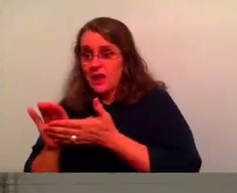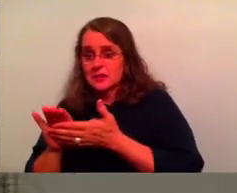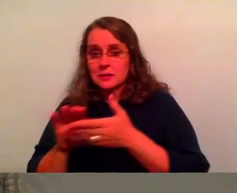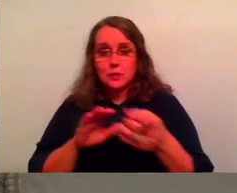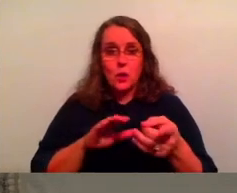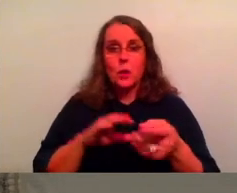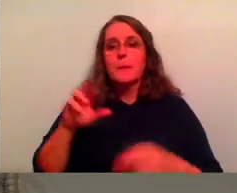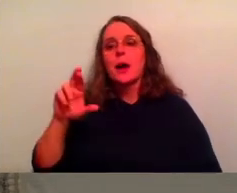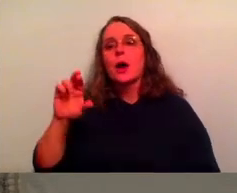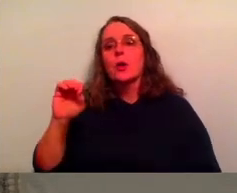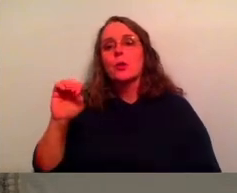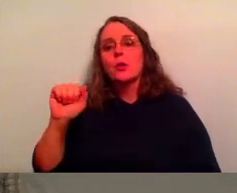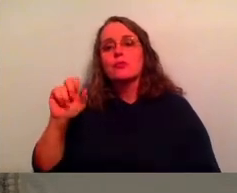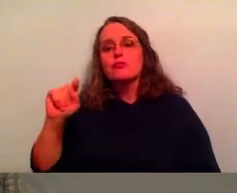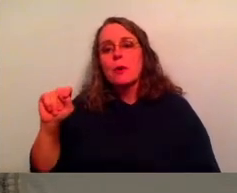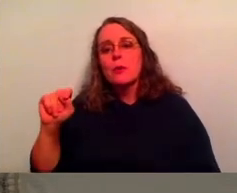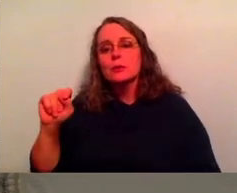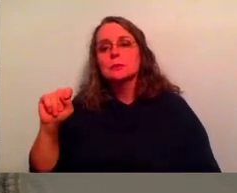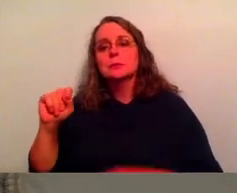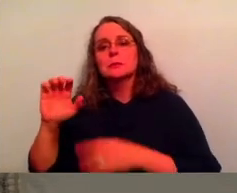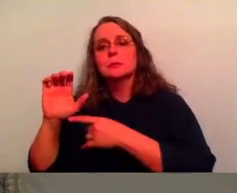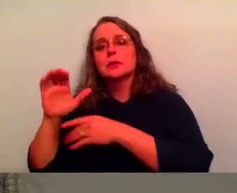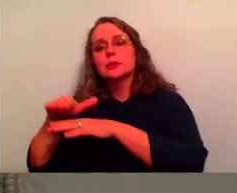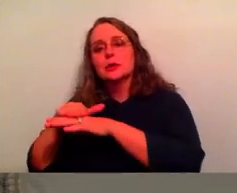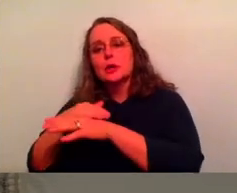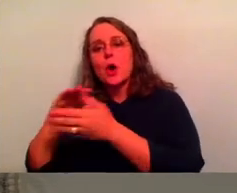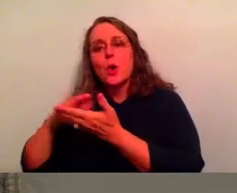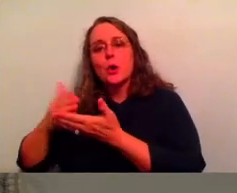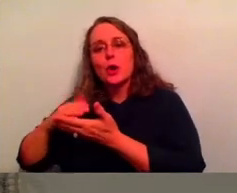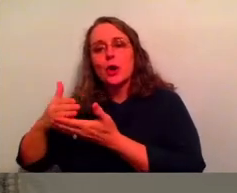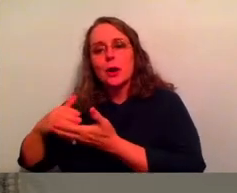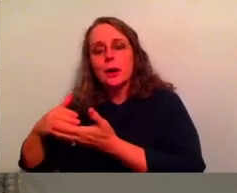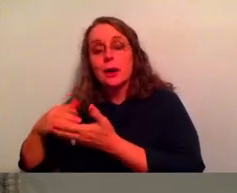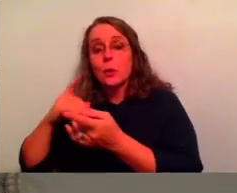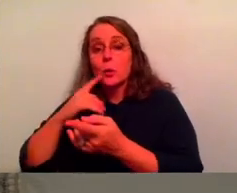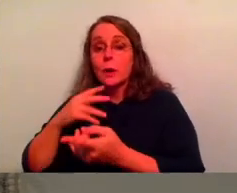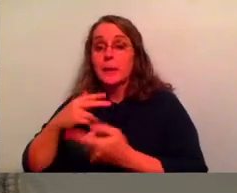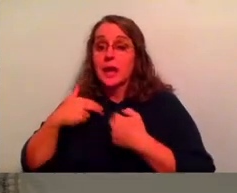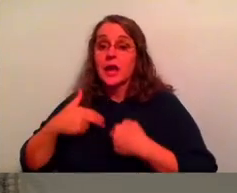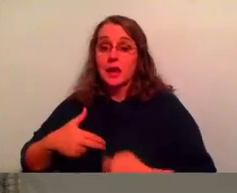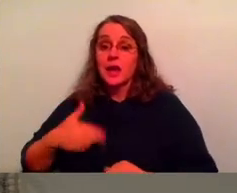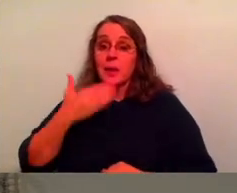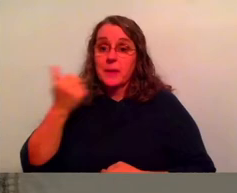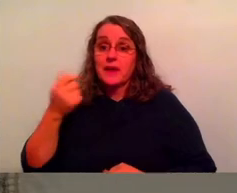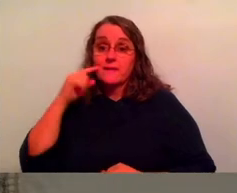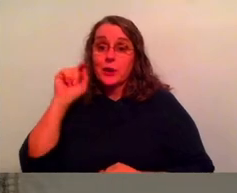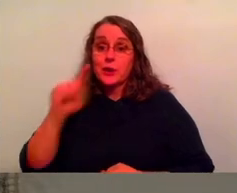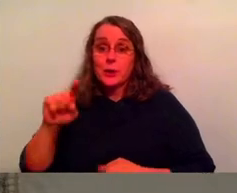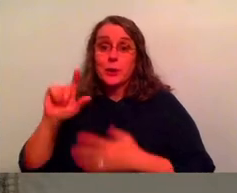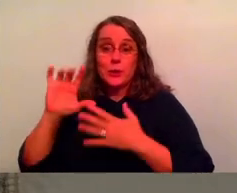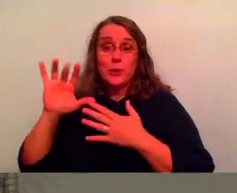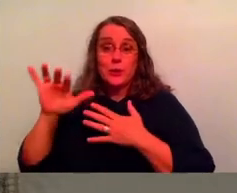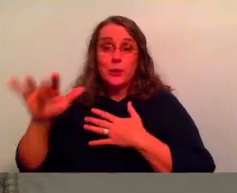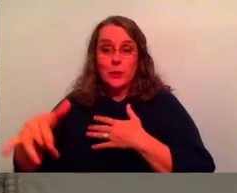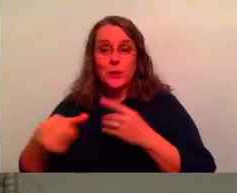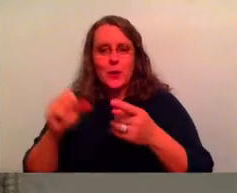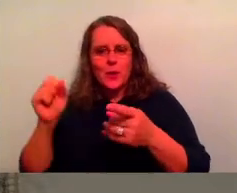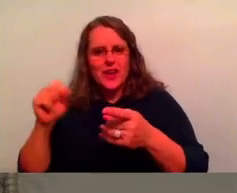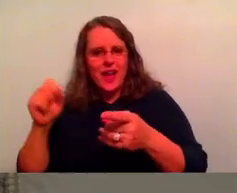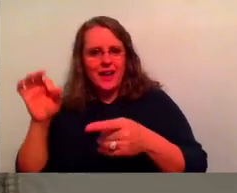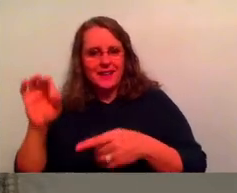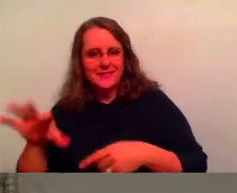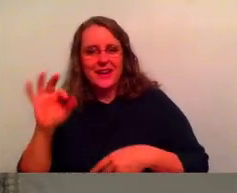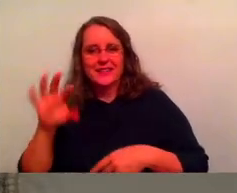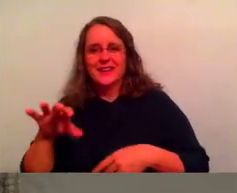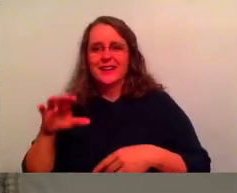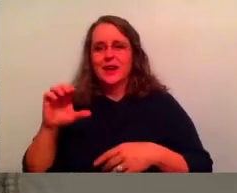the roast is probably going to be better for you in the long run. Hey man, we're preaching now. Come on. I'm saying going crazy out here. Lunches